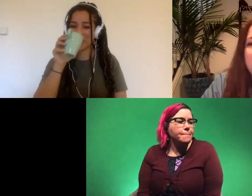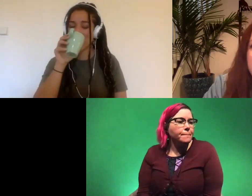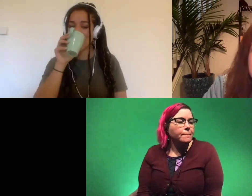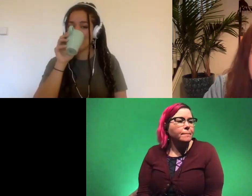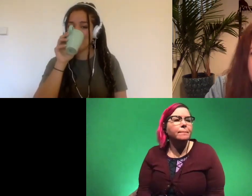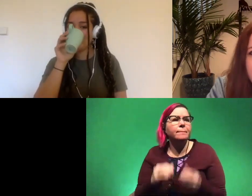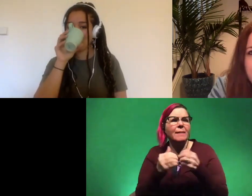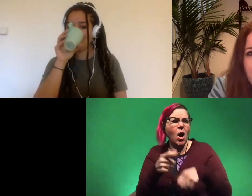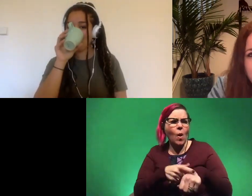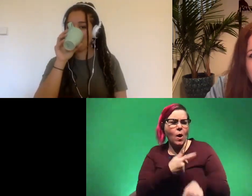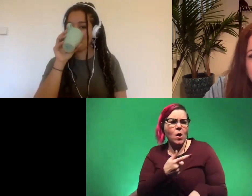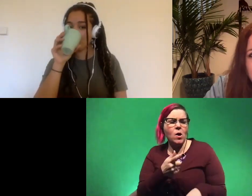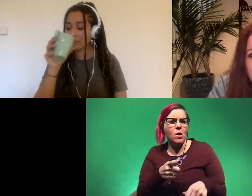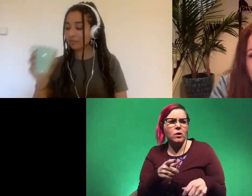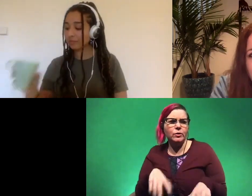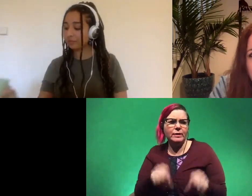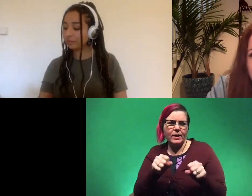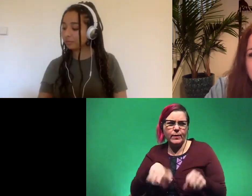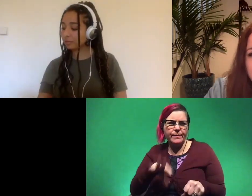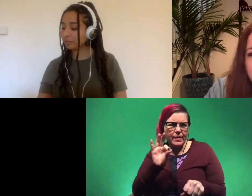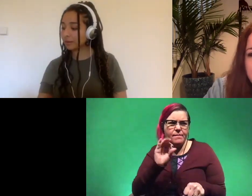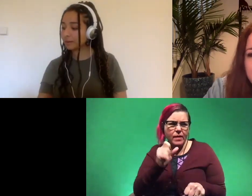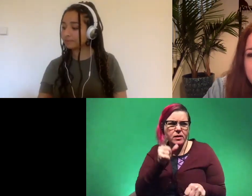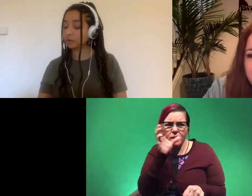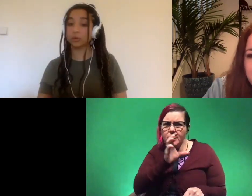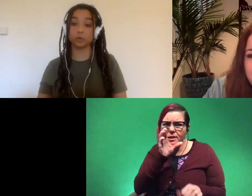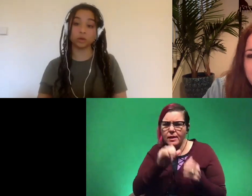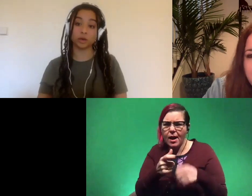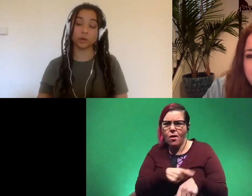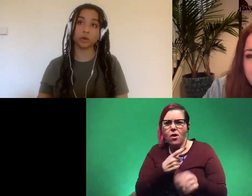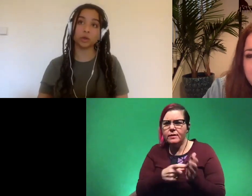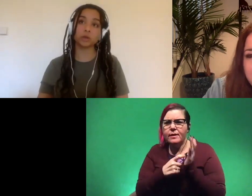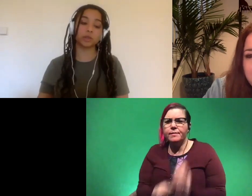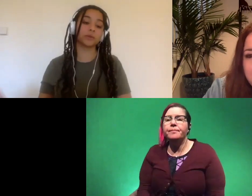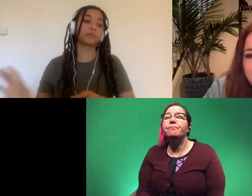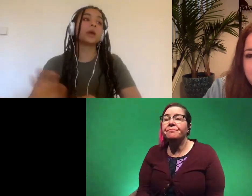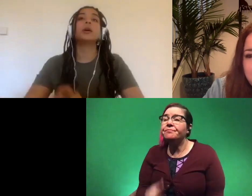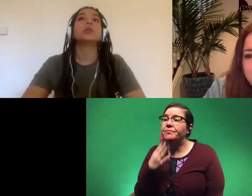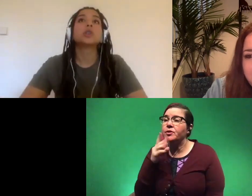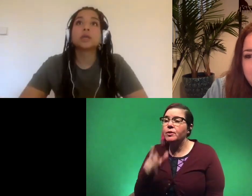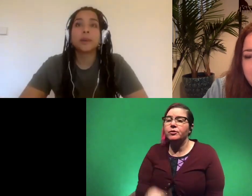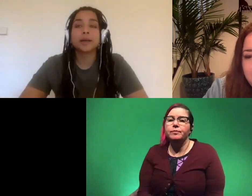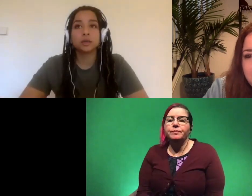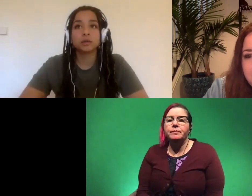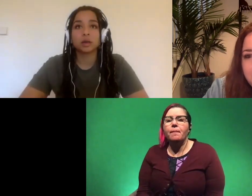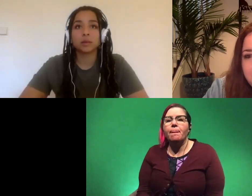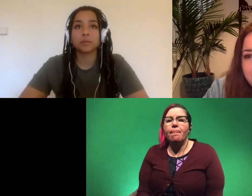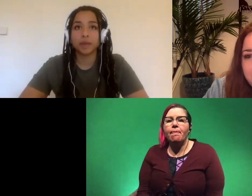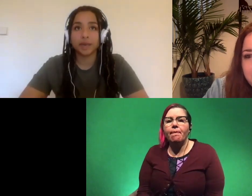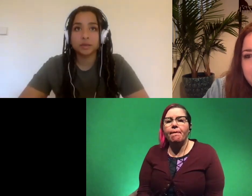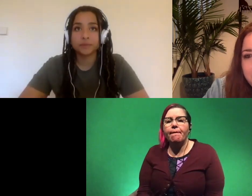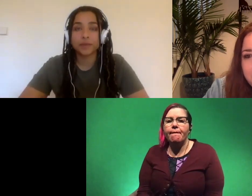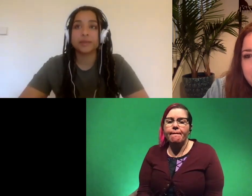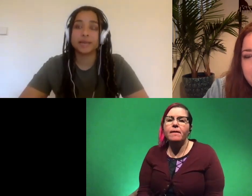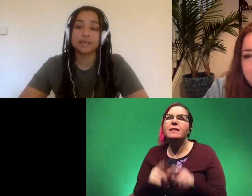long does it usually take to find a fossil when you're out in the field oh good coat good question so it depends on